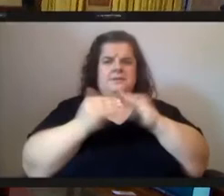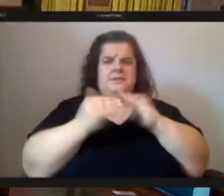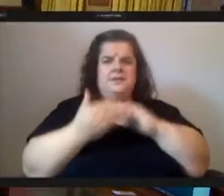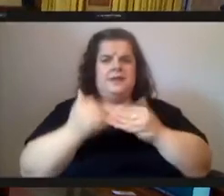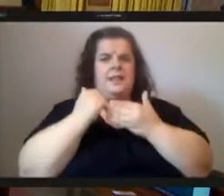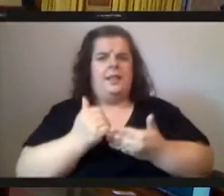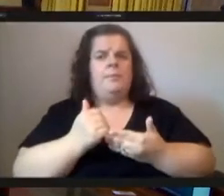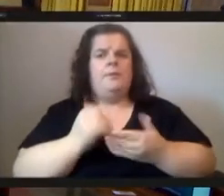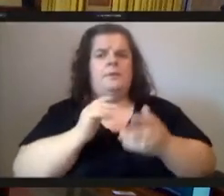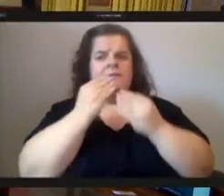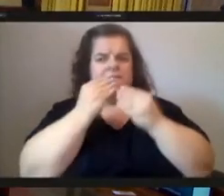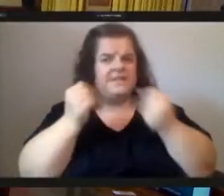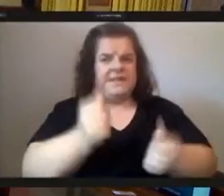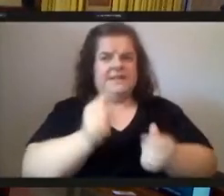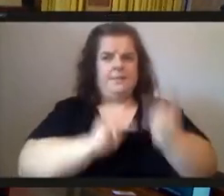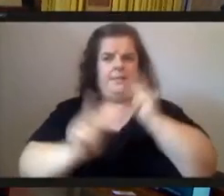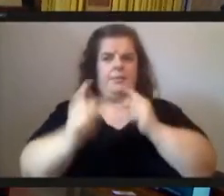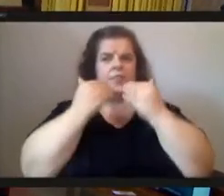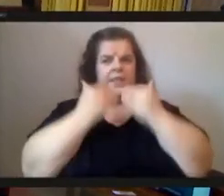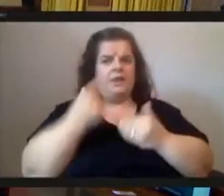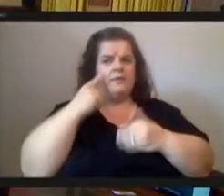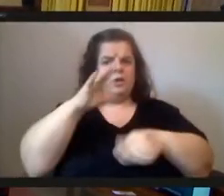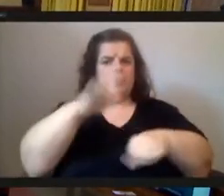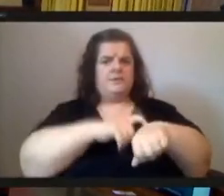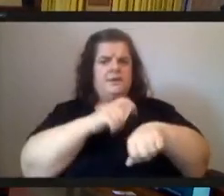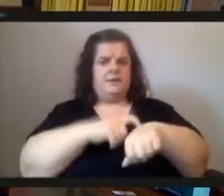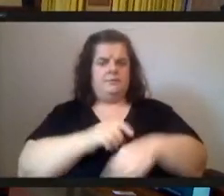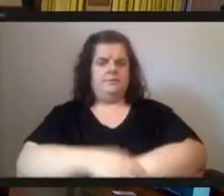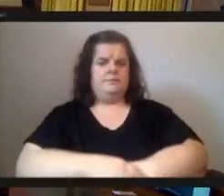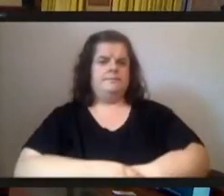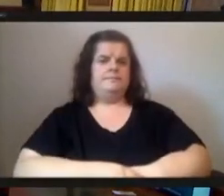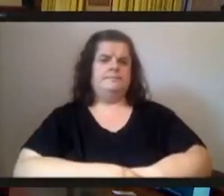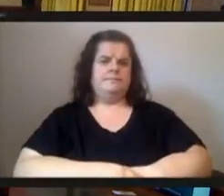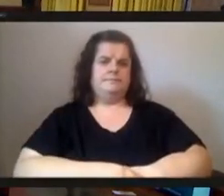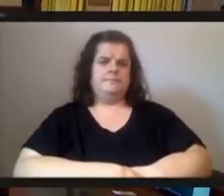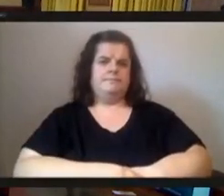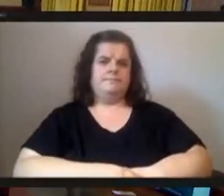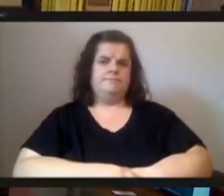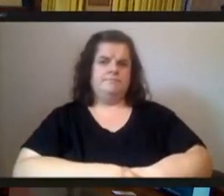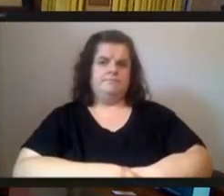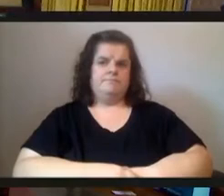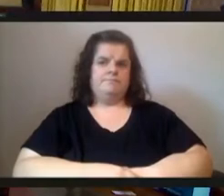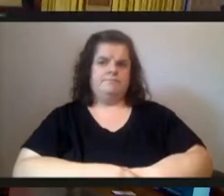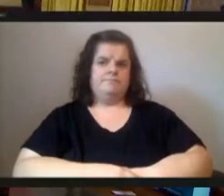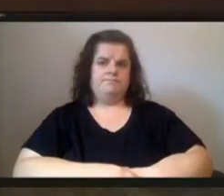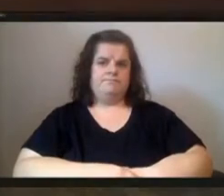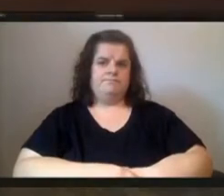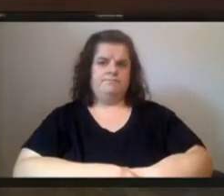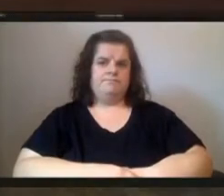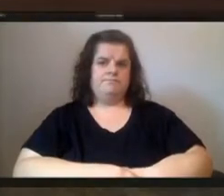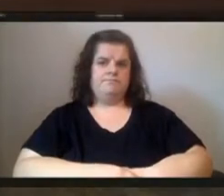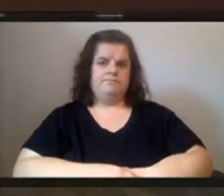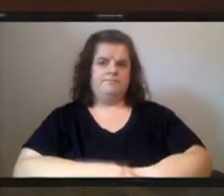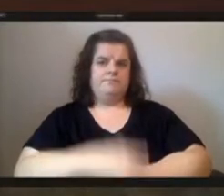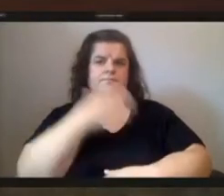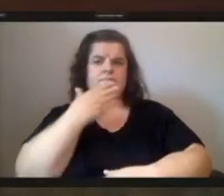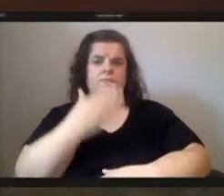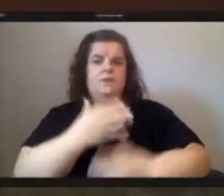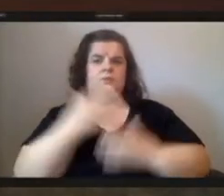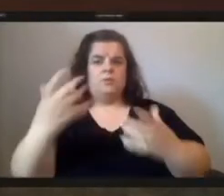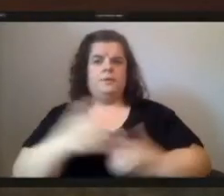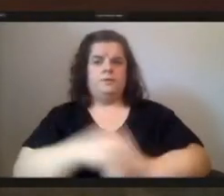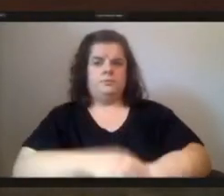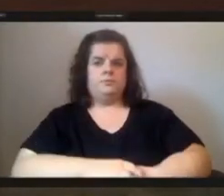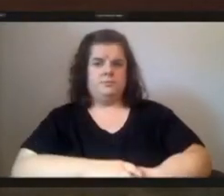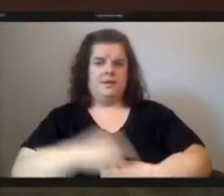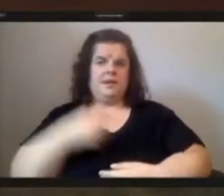consideration there we go thank you so much i'm going to go